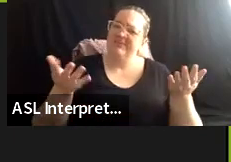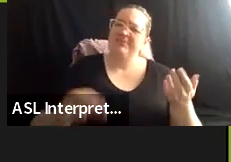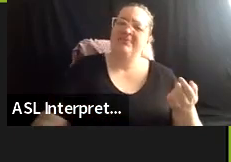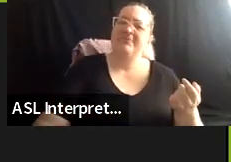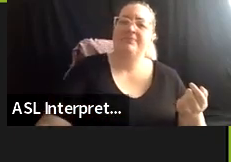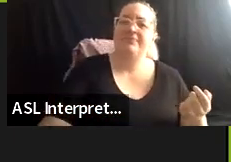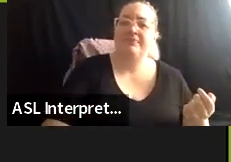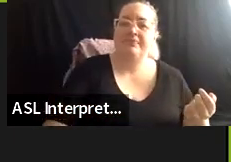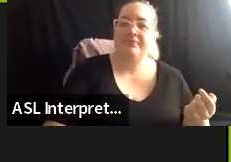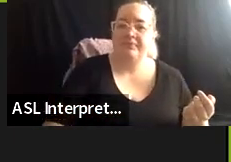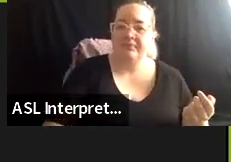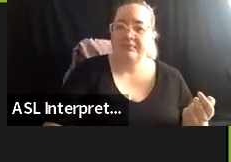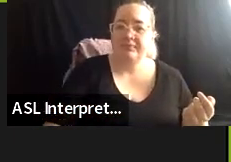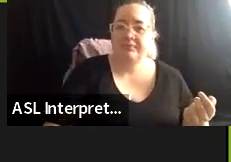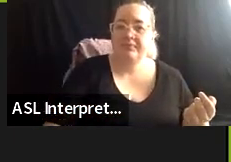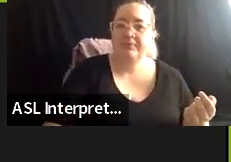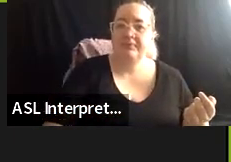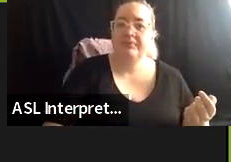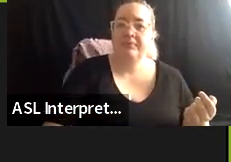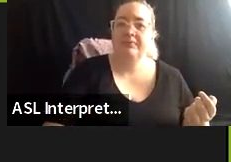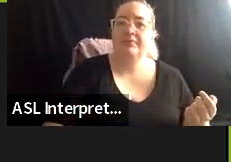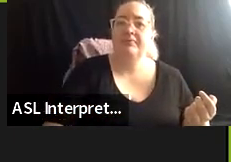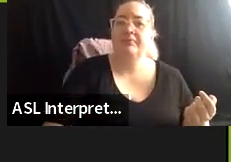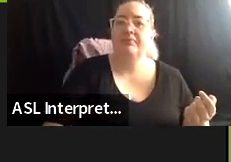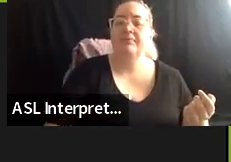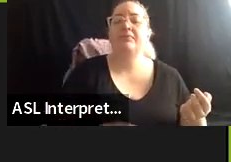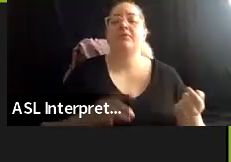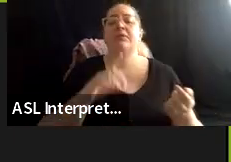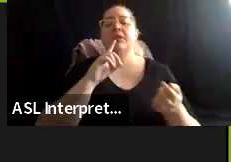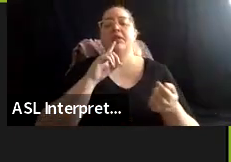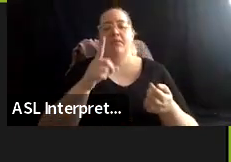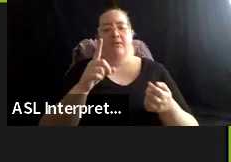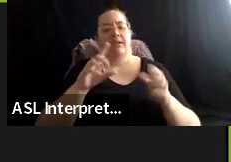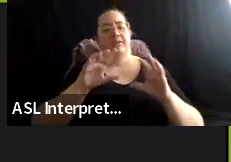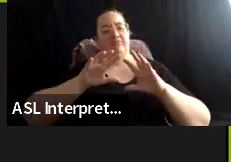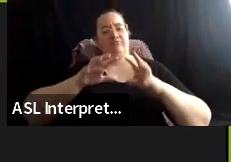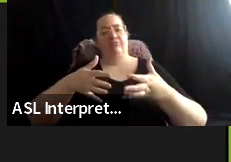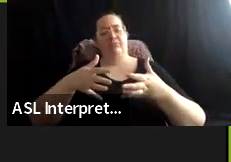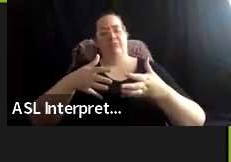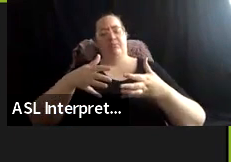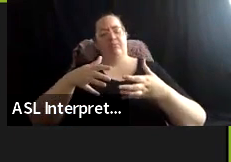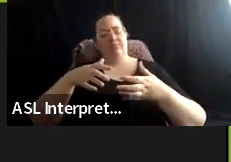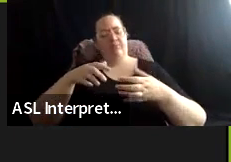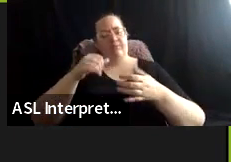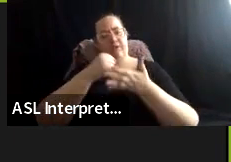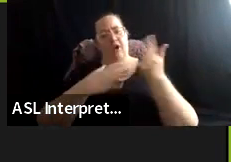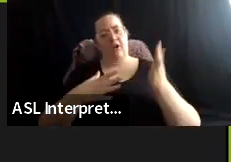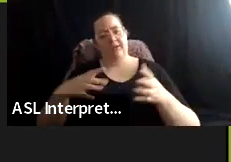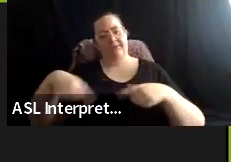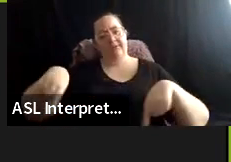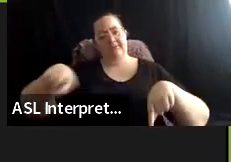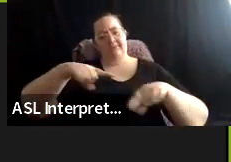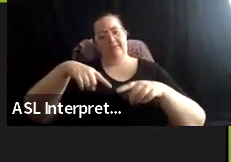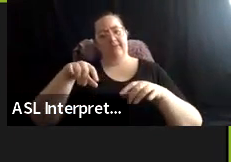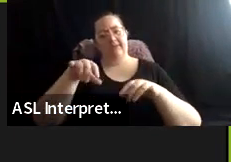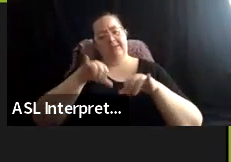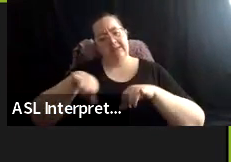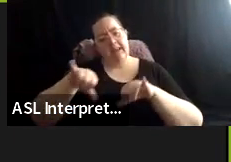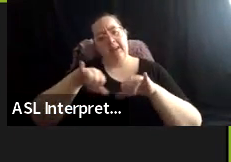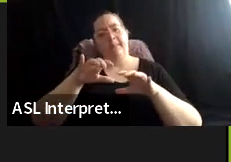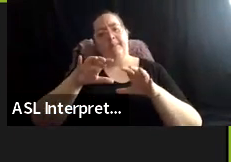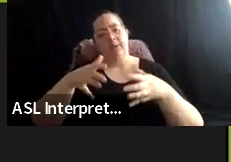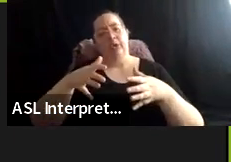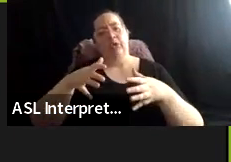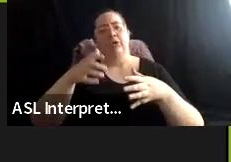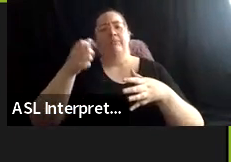that were really shaping the direction of where SINEPA should go and having these conversations about what we should do for this many months all then